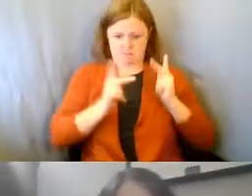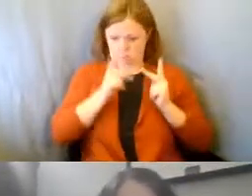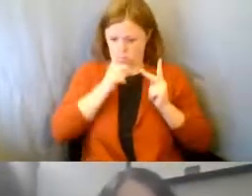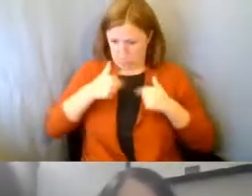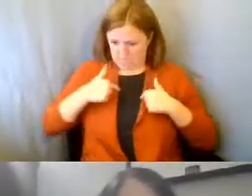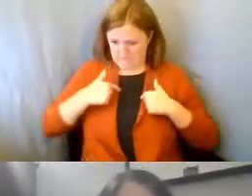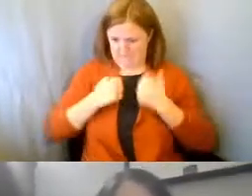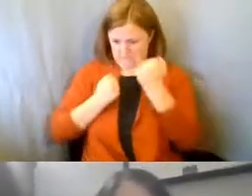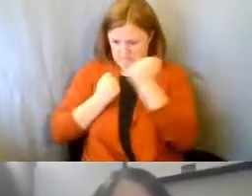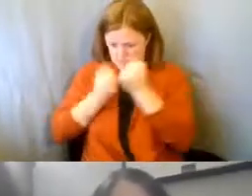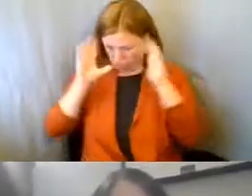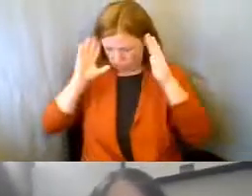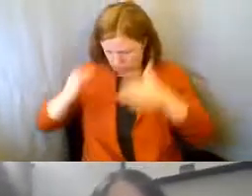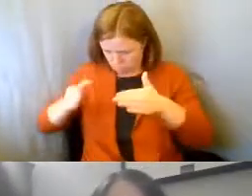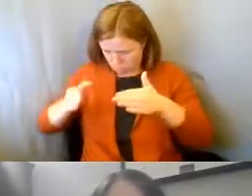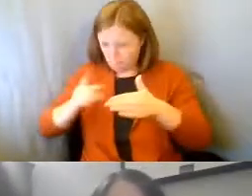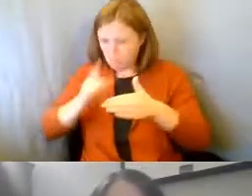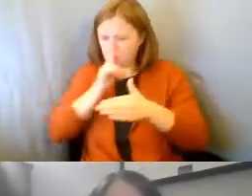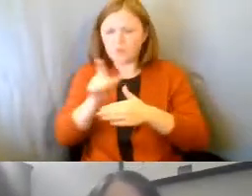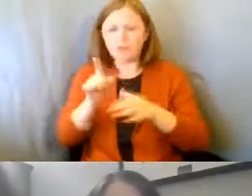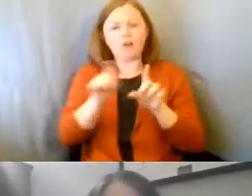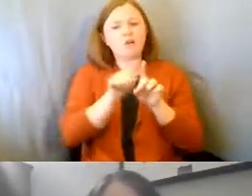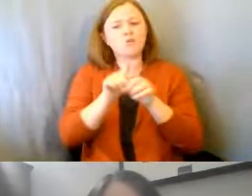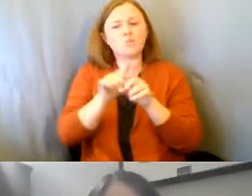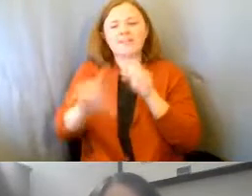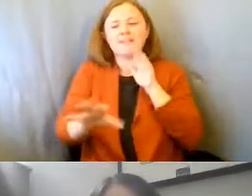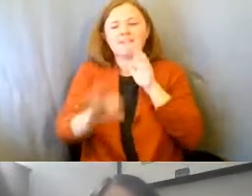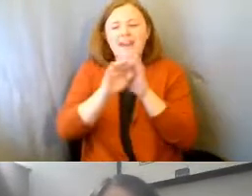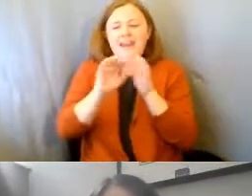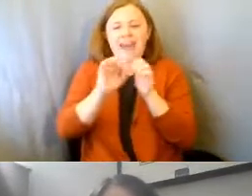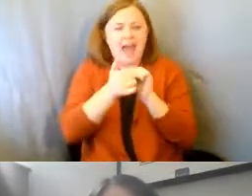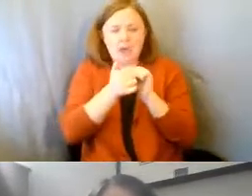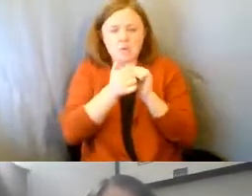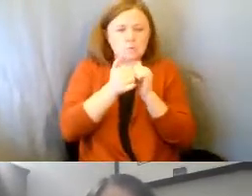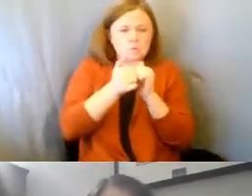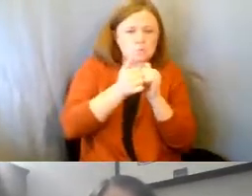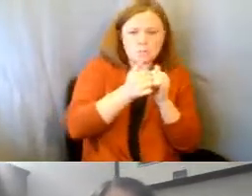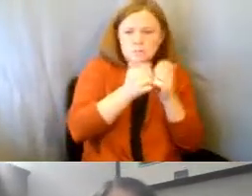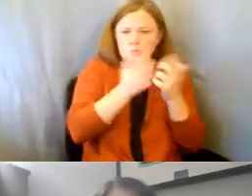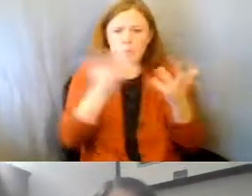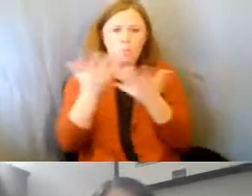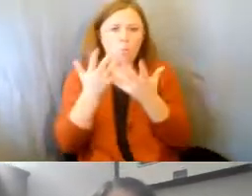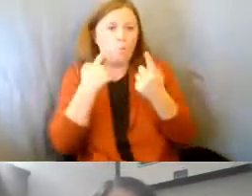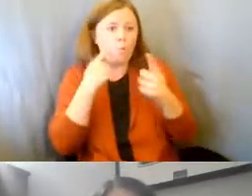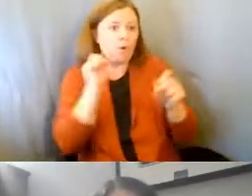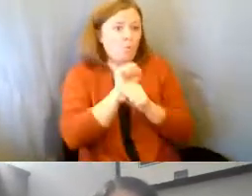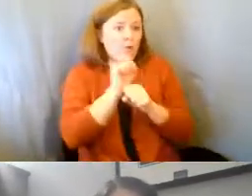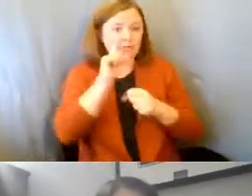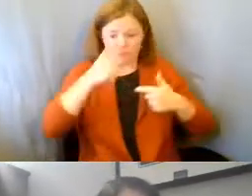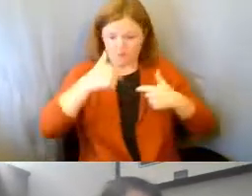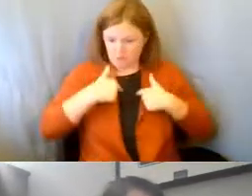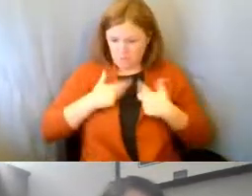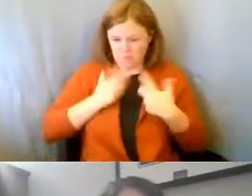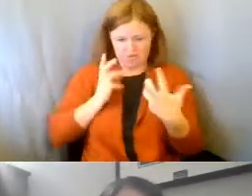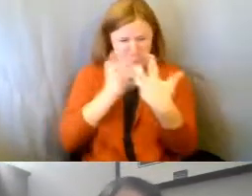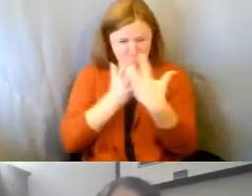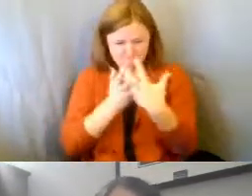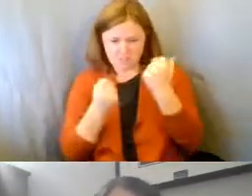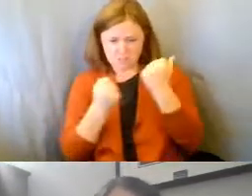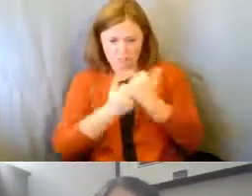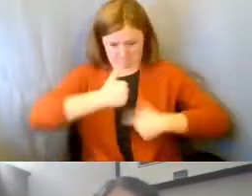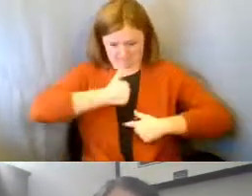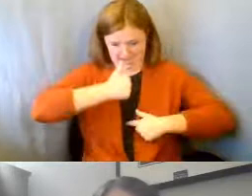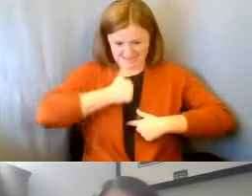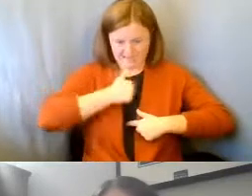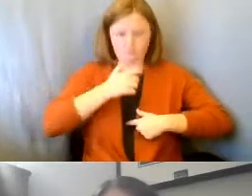support. But a big piece of it, too, is finding a way to navigate what works for you and supporting yourself to